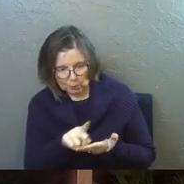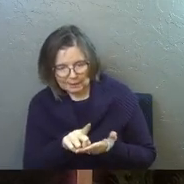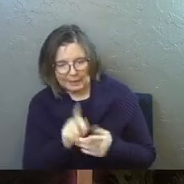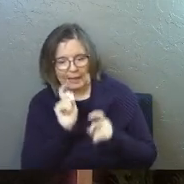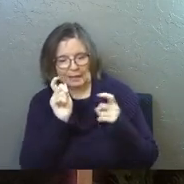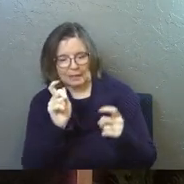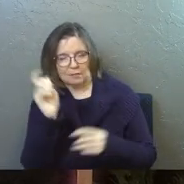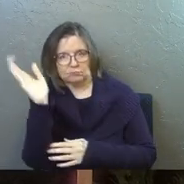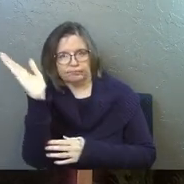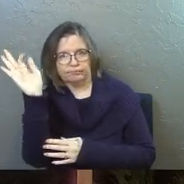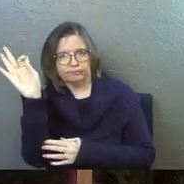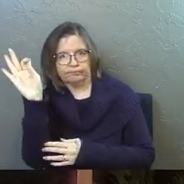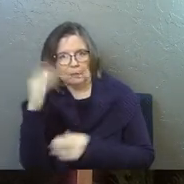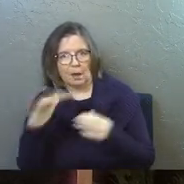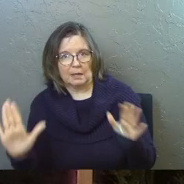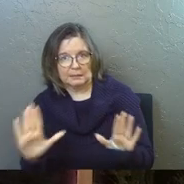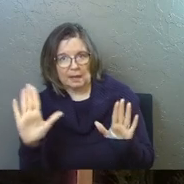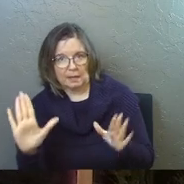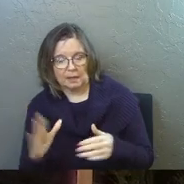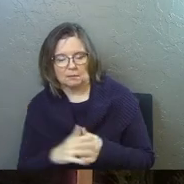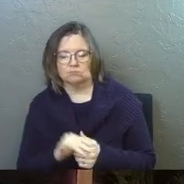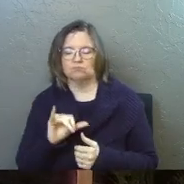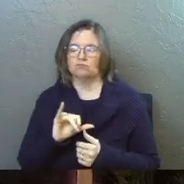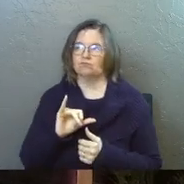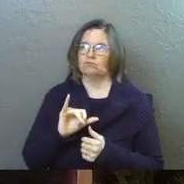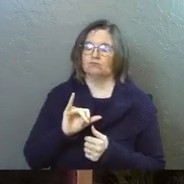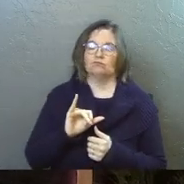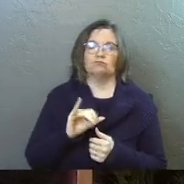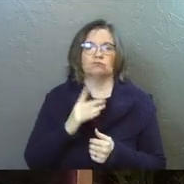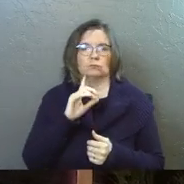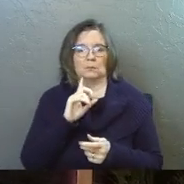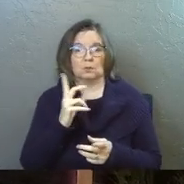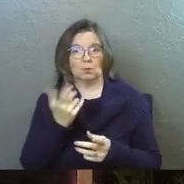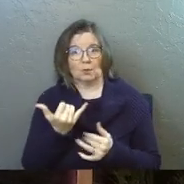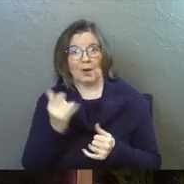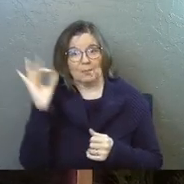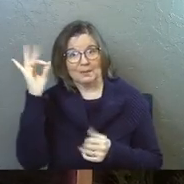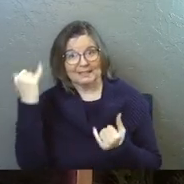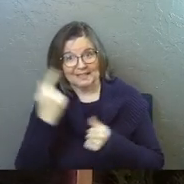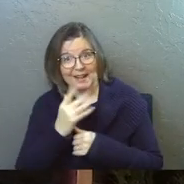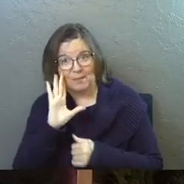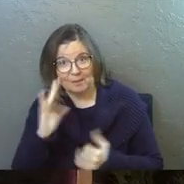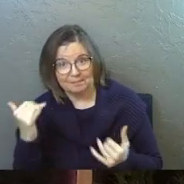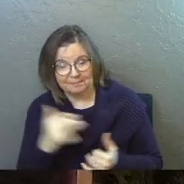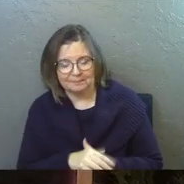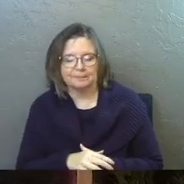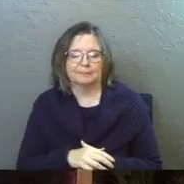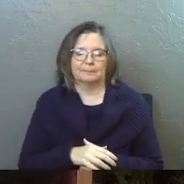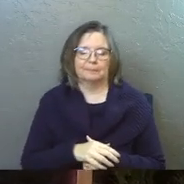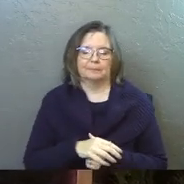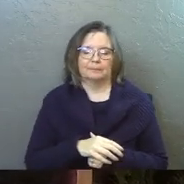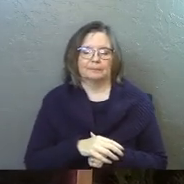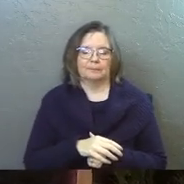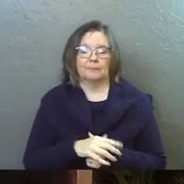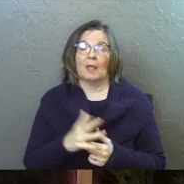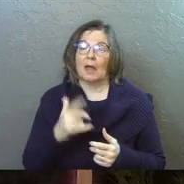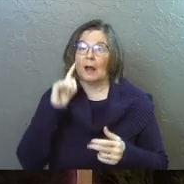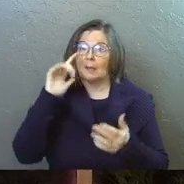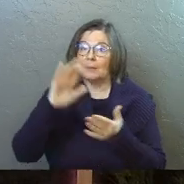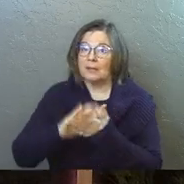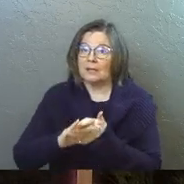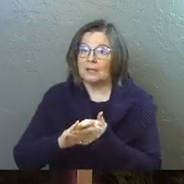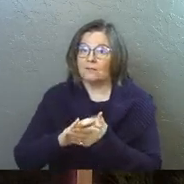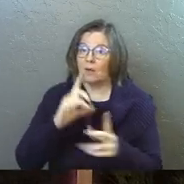week and give this to the congregation on Sunday. And so, uh, you're going to get this today. Um, and I